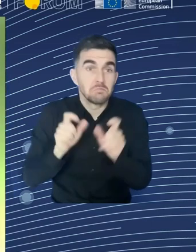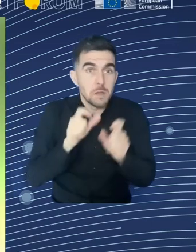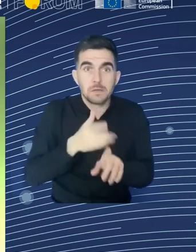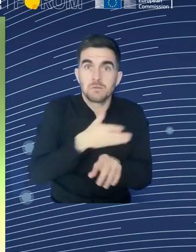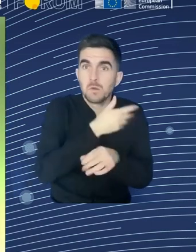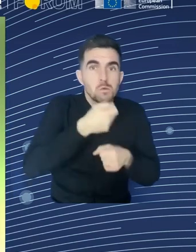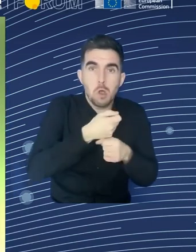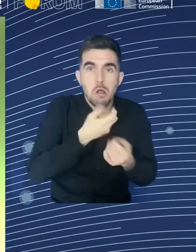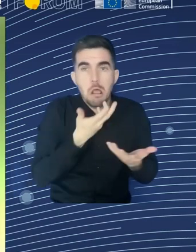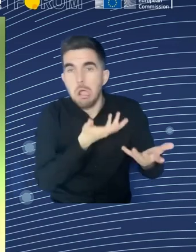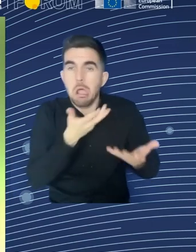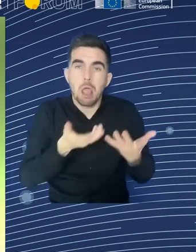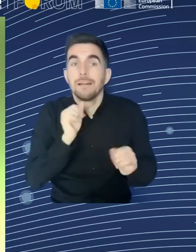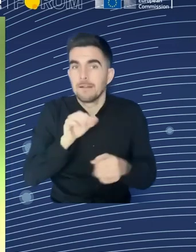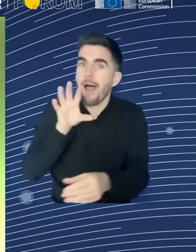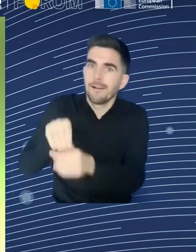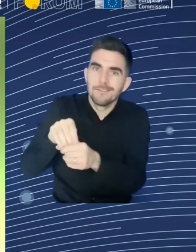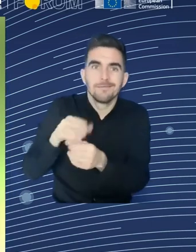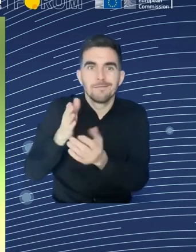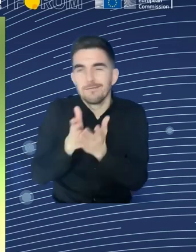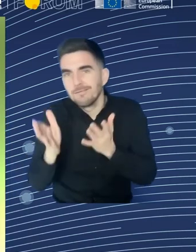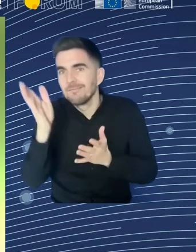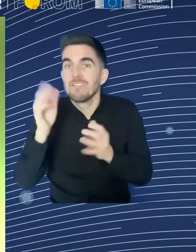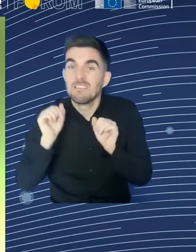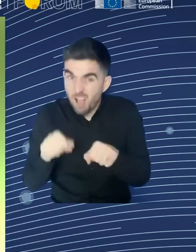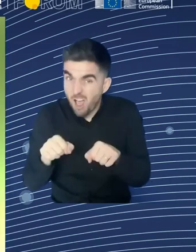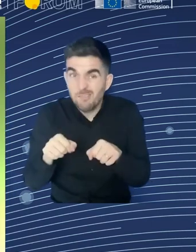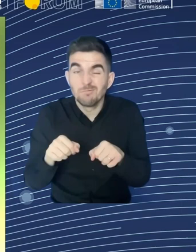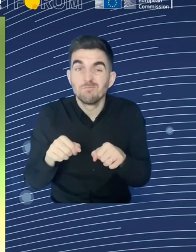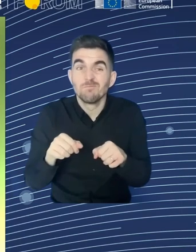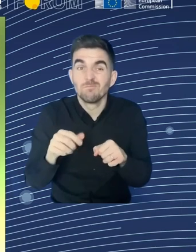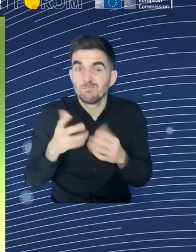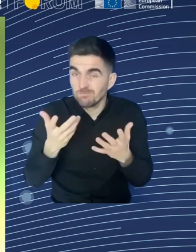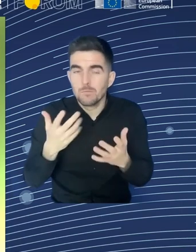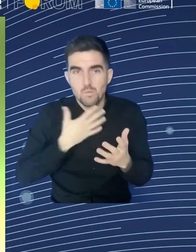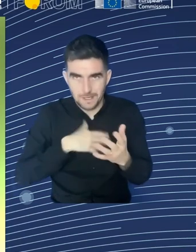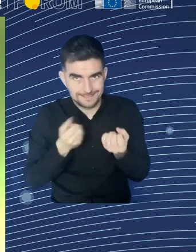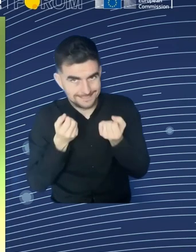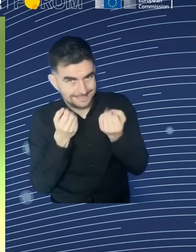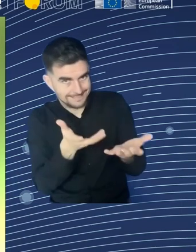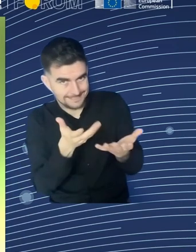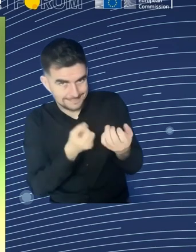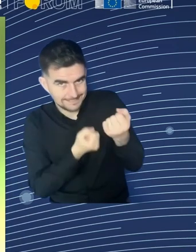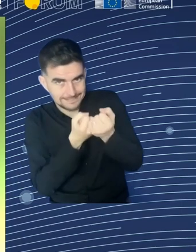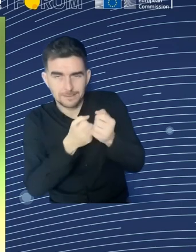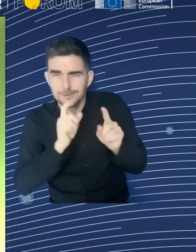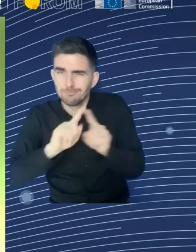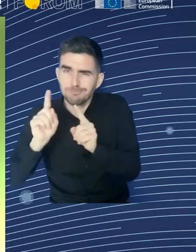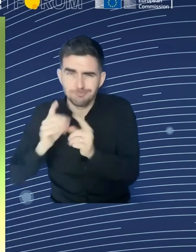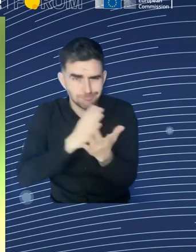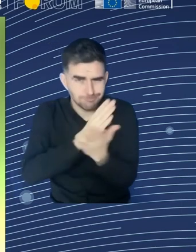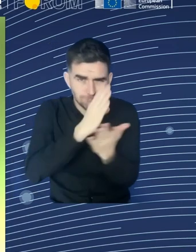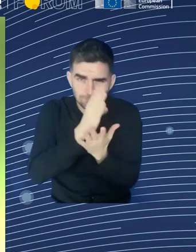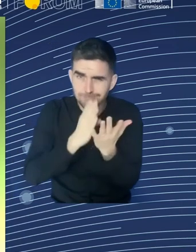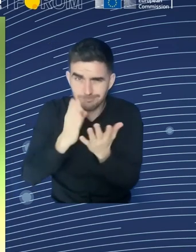And there we created some kind of all-areas path towards social security. Before, artists or cultural